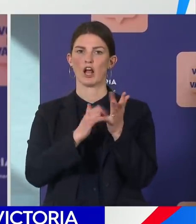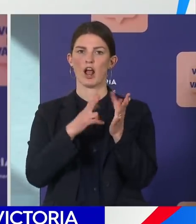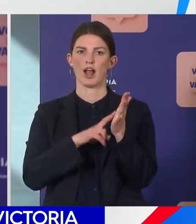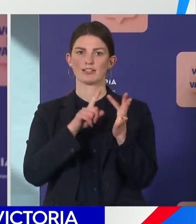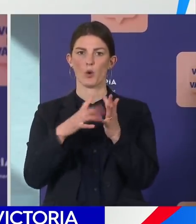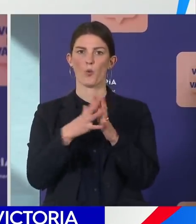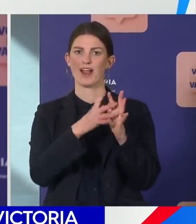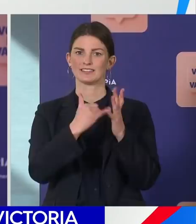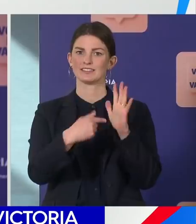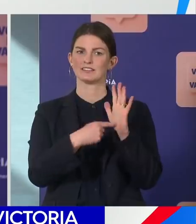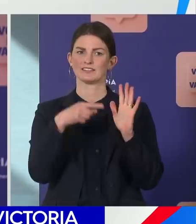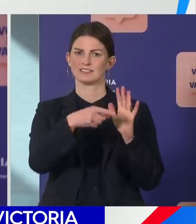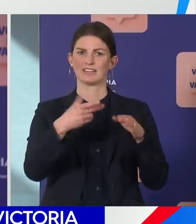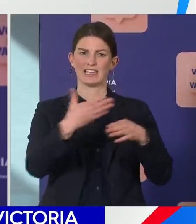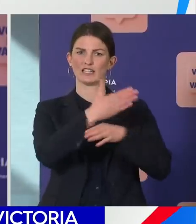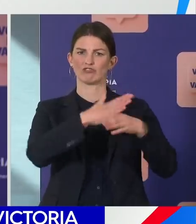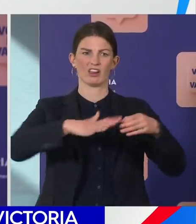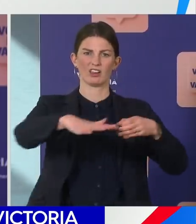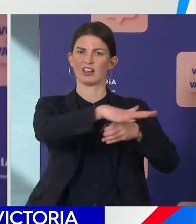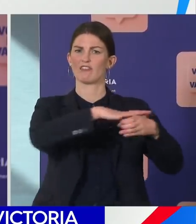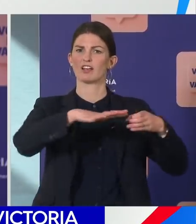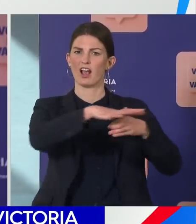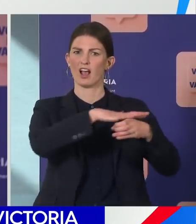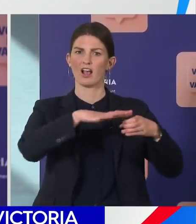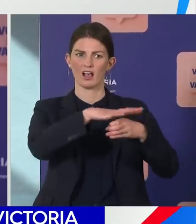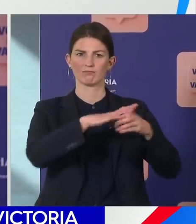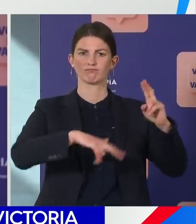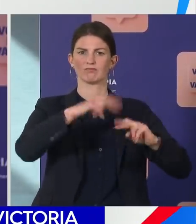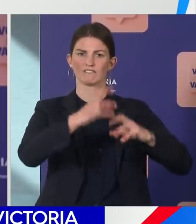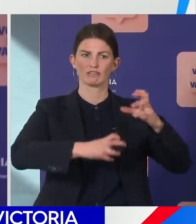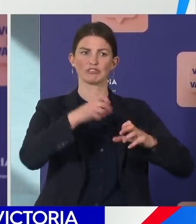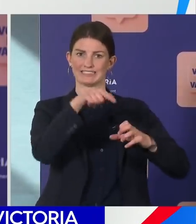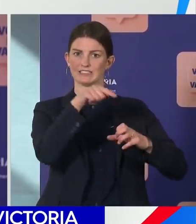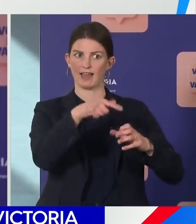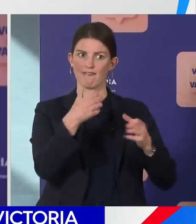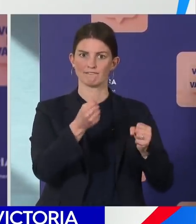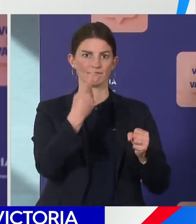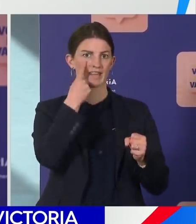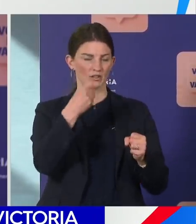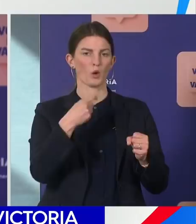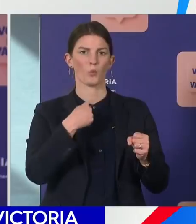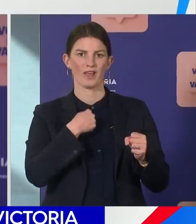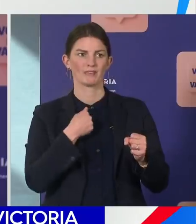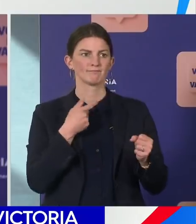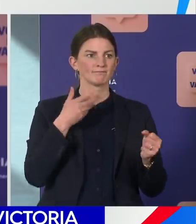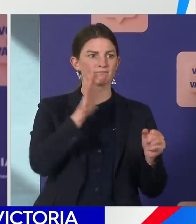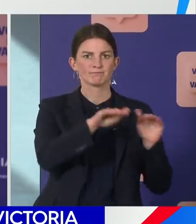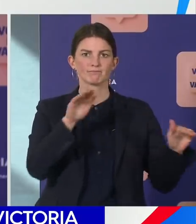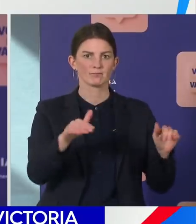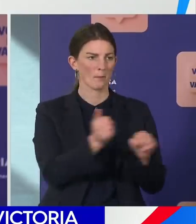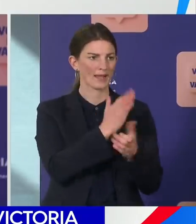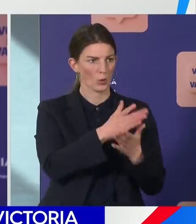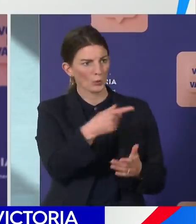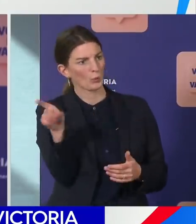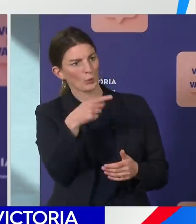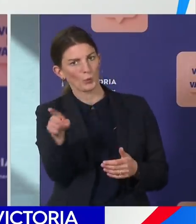the department have been working very closely with the businesses in that precinct, getting lots of people tested, but there